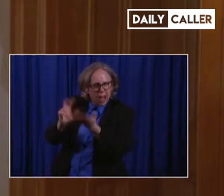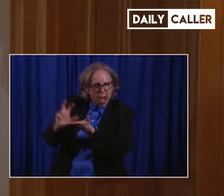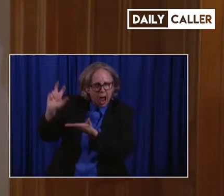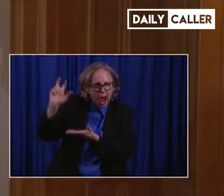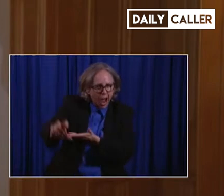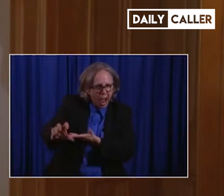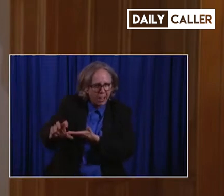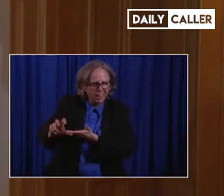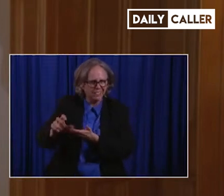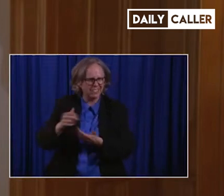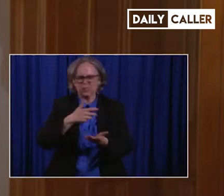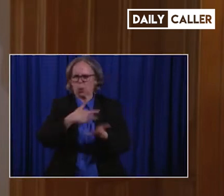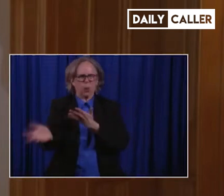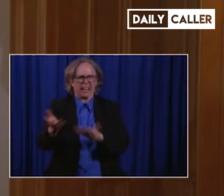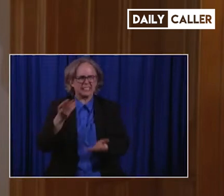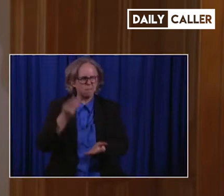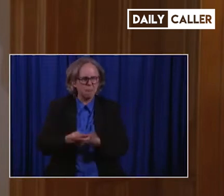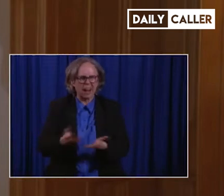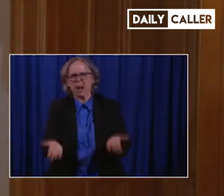a waste of money.